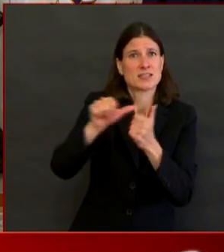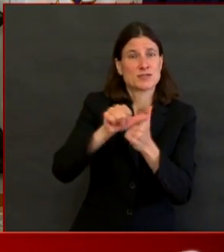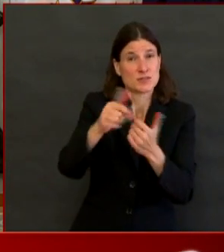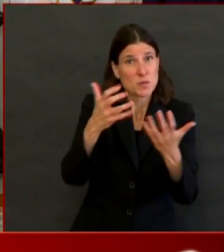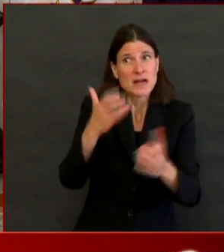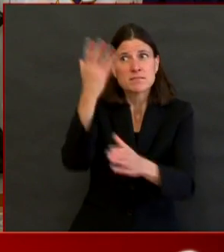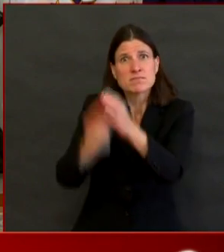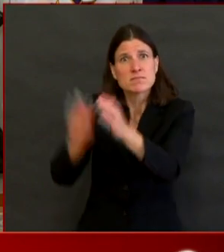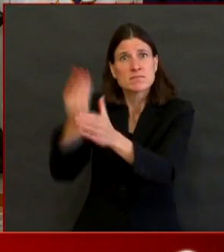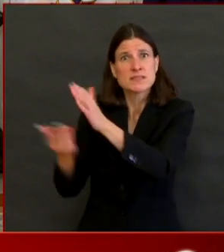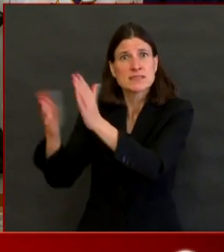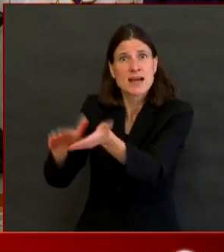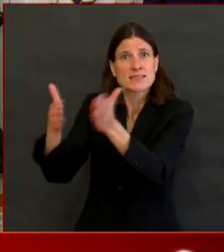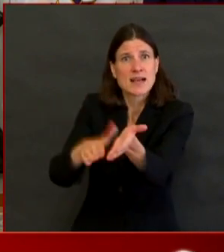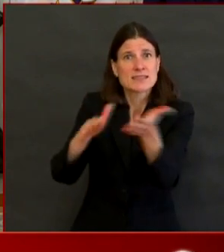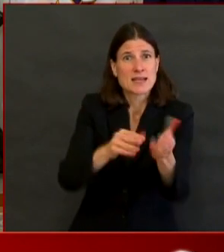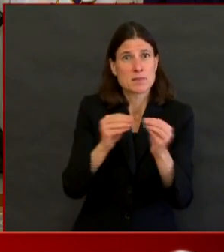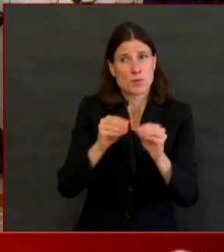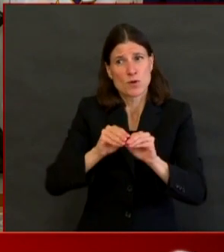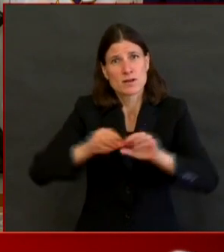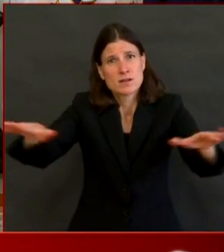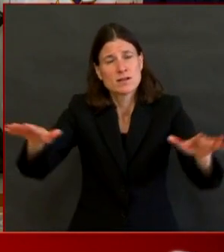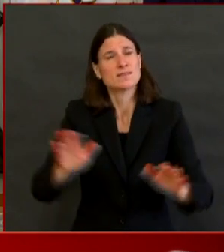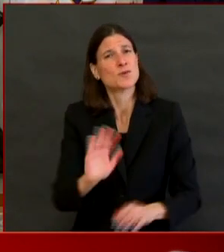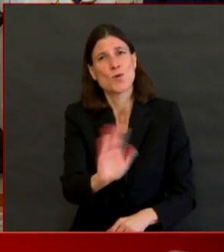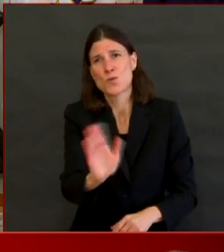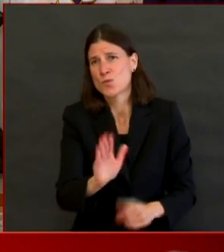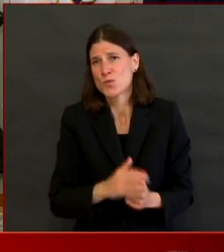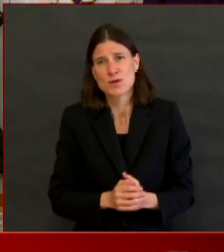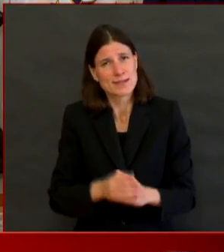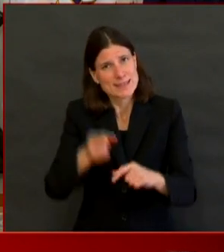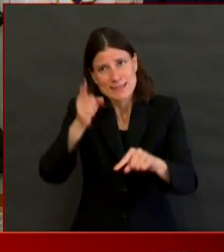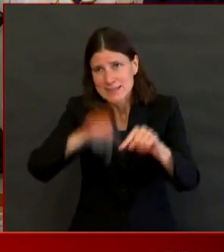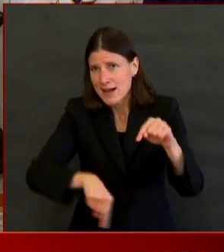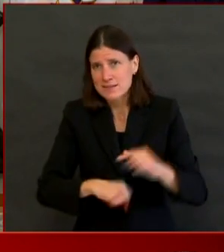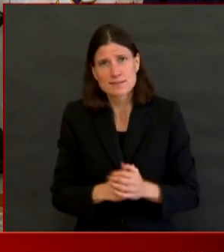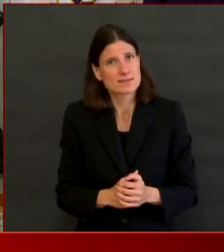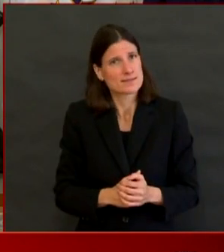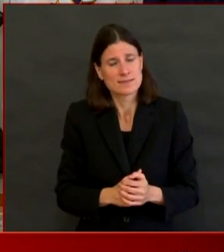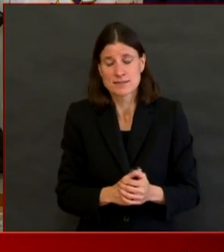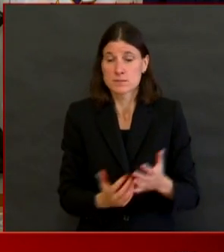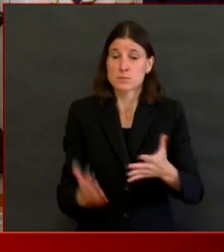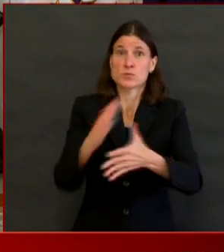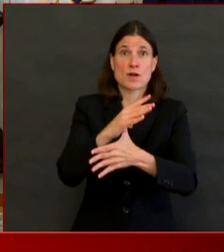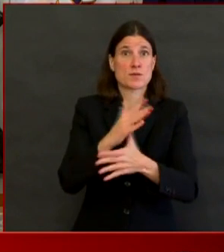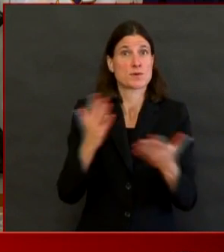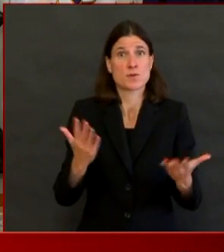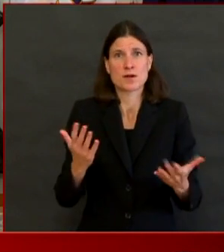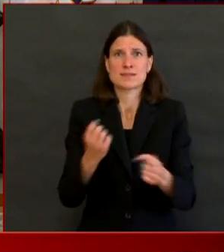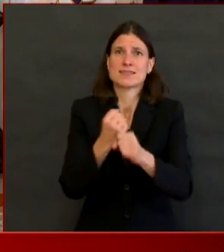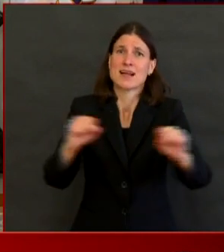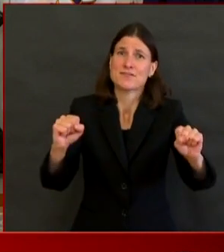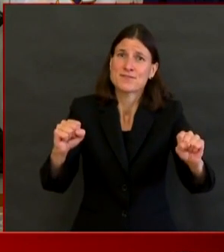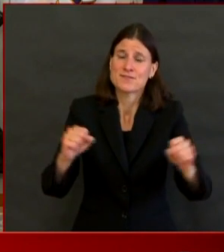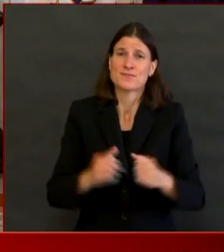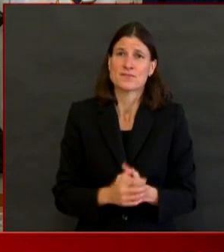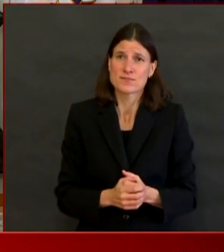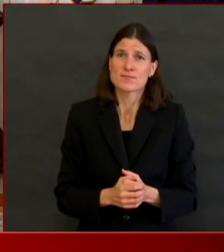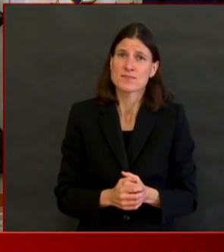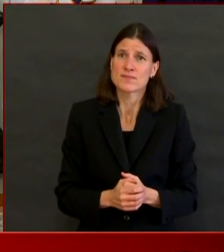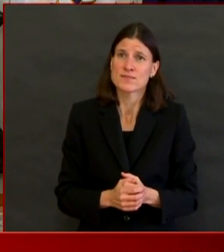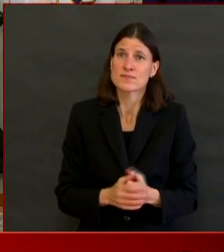all agree that we want to keep all Rhode Islanders safe. In order to do that, we need to be as aggressive